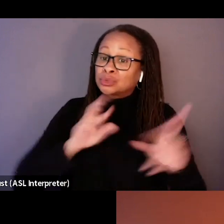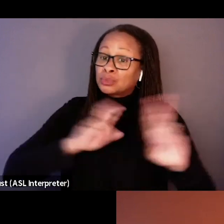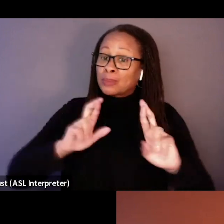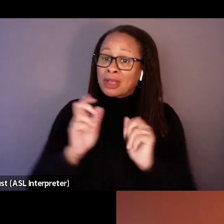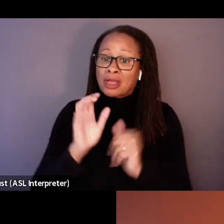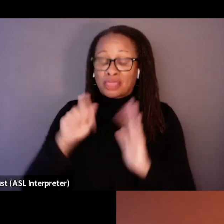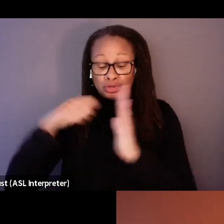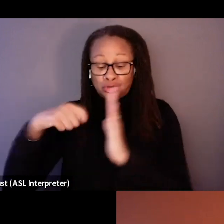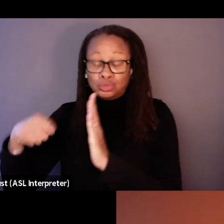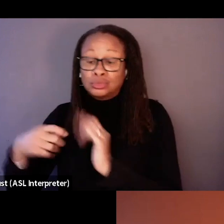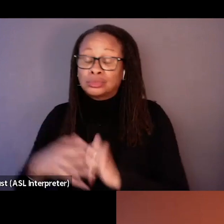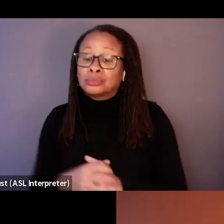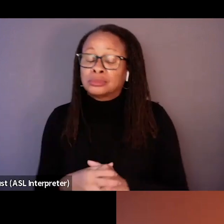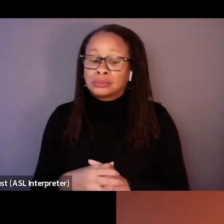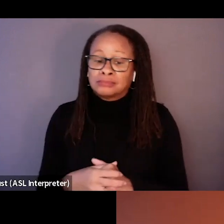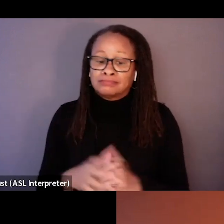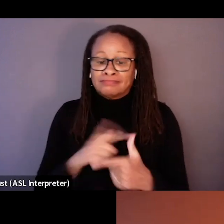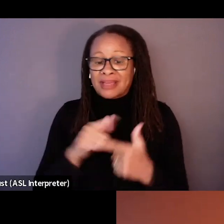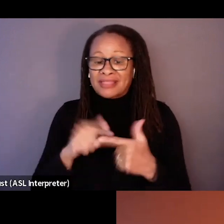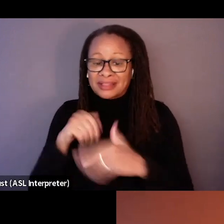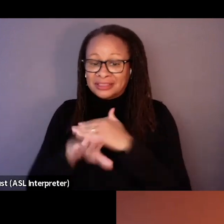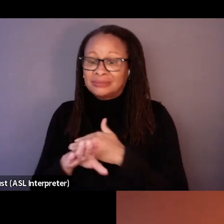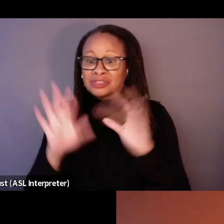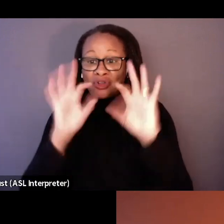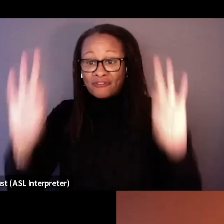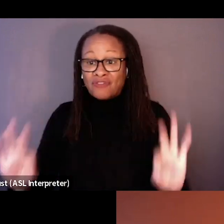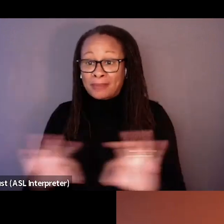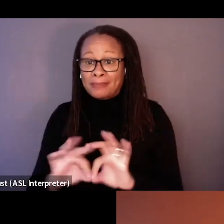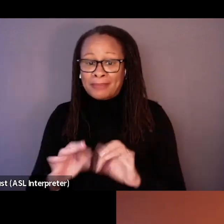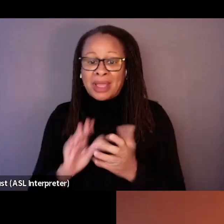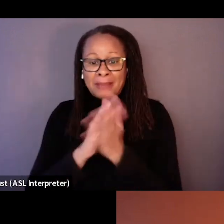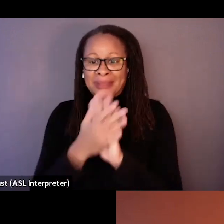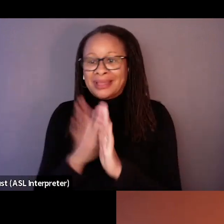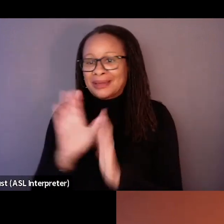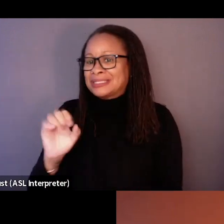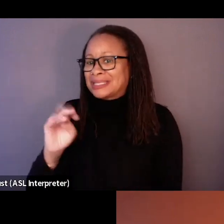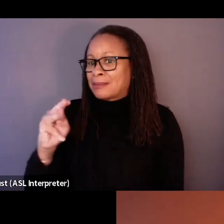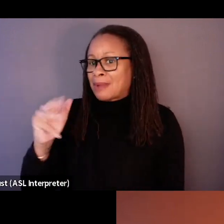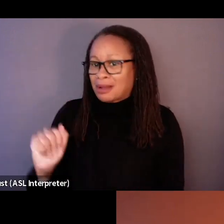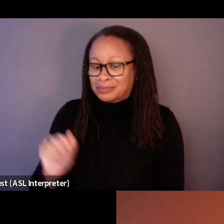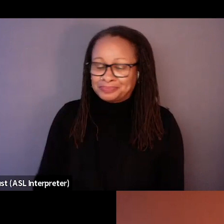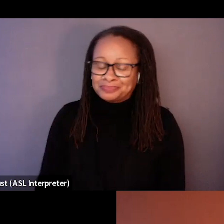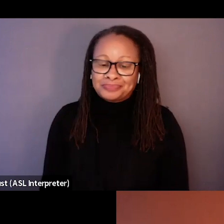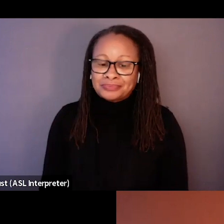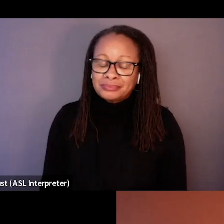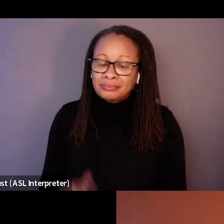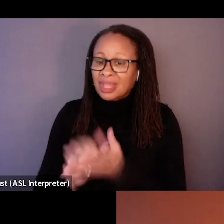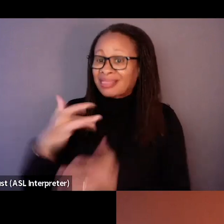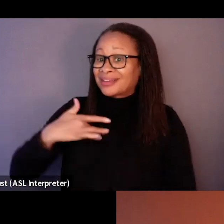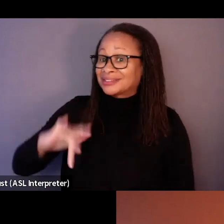and then, uh, into the frame, it became cinema, you know, and in that sense, uh,